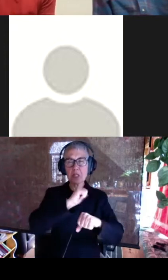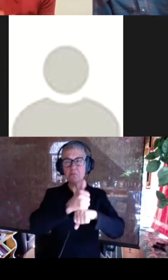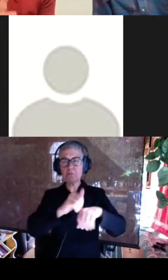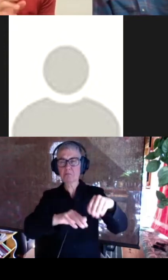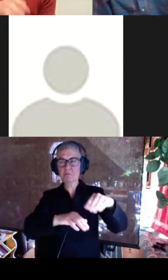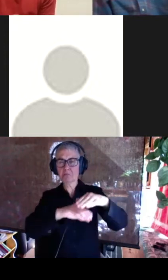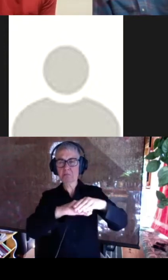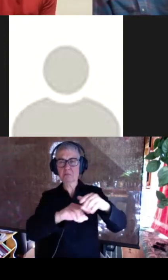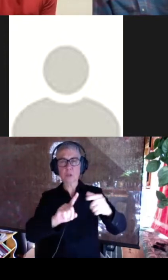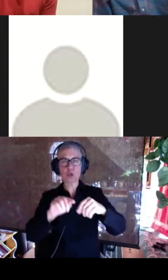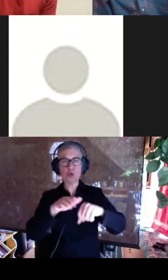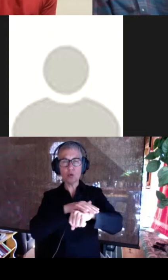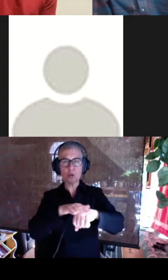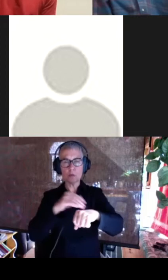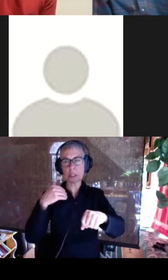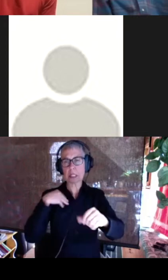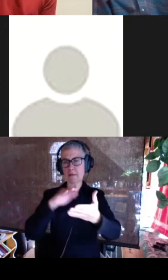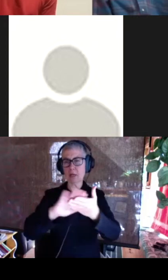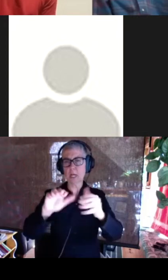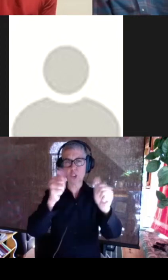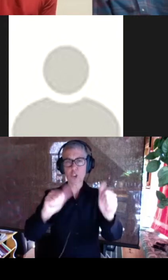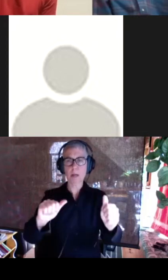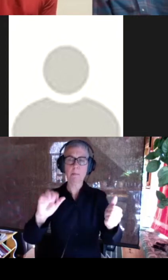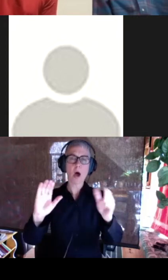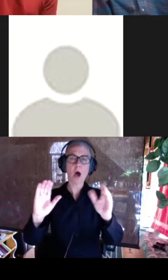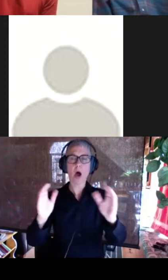and generally have nice shape or complementarity to it.